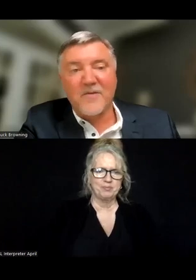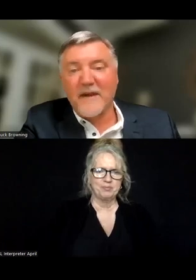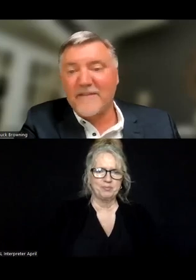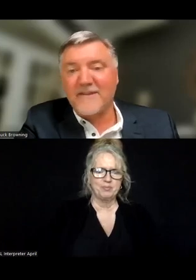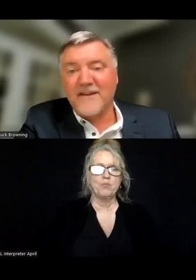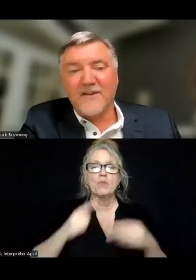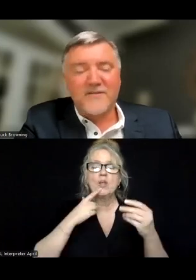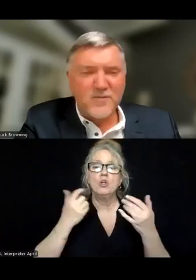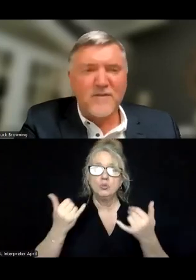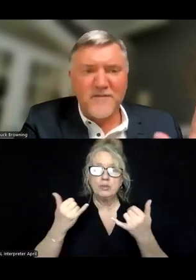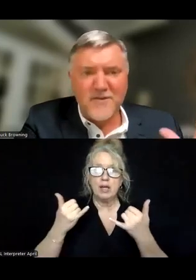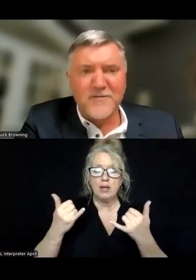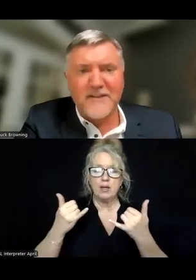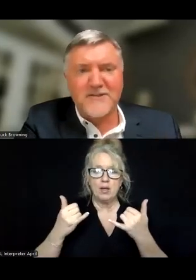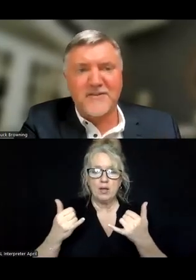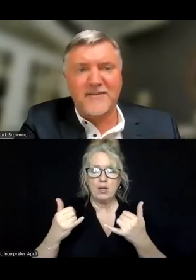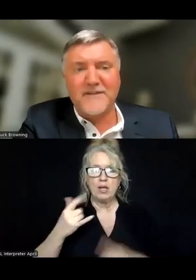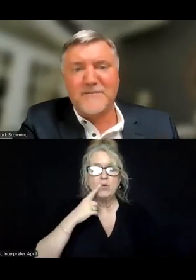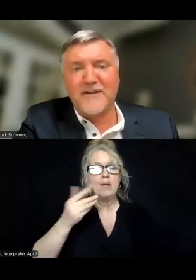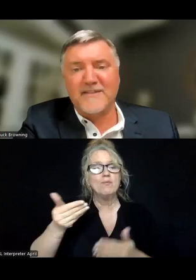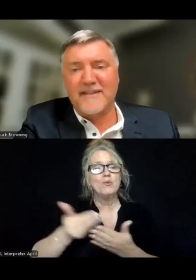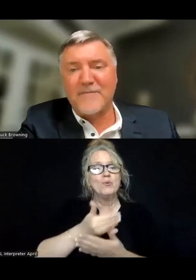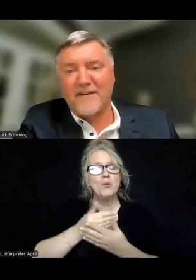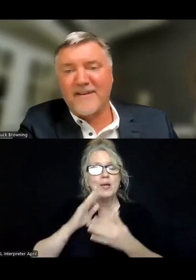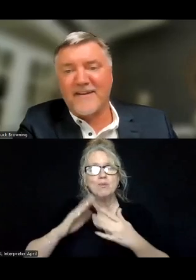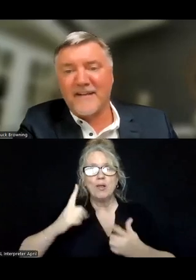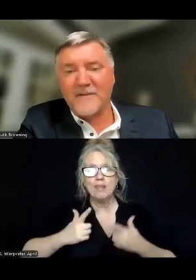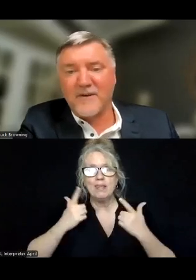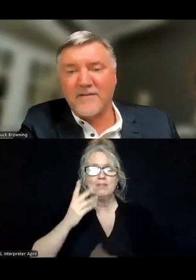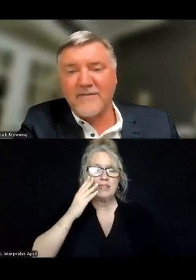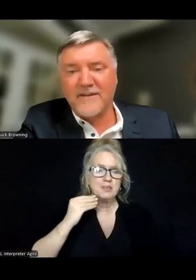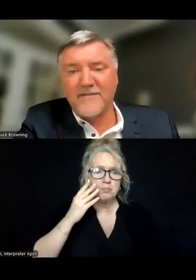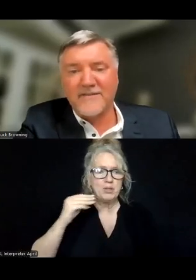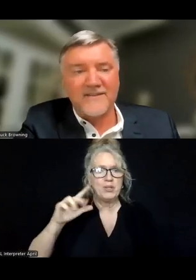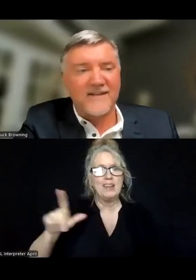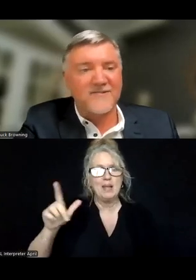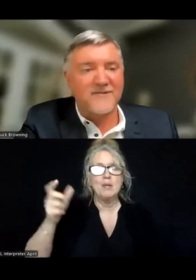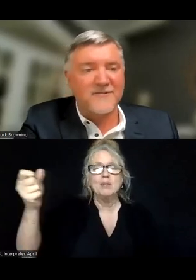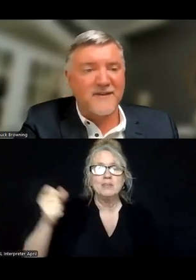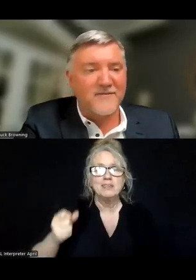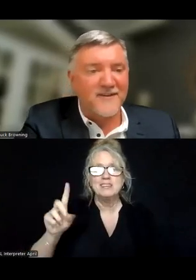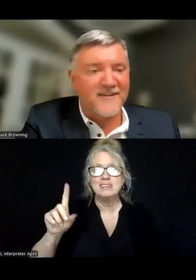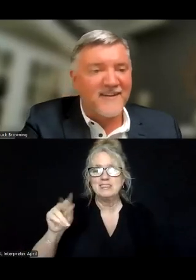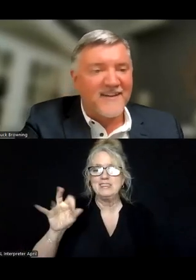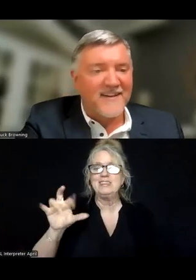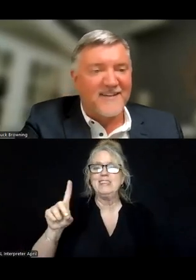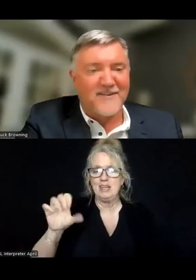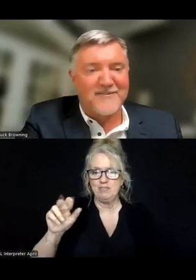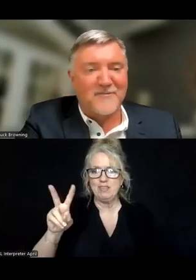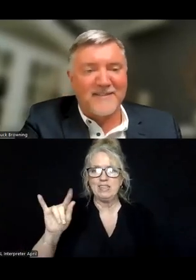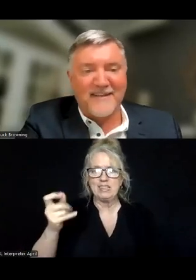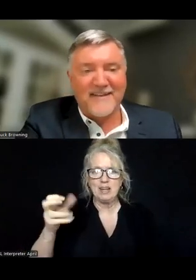And now we've had this sort of new feature, the lived experience library, and I'd like to bring on David Covington to introduce my dear friend,